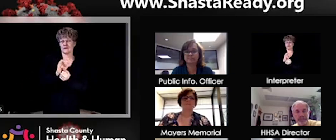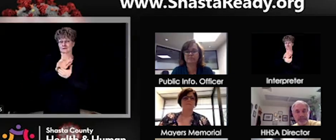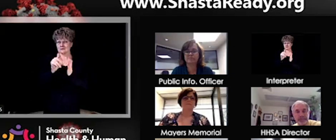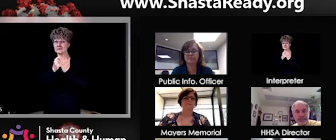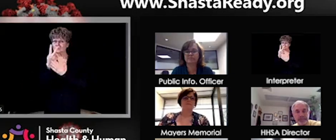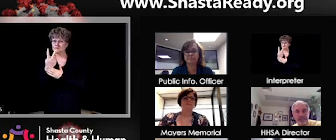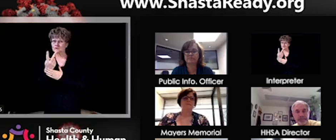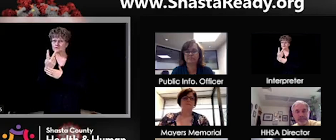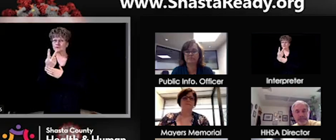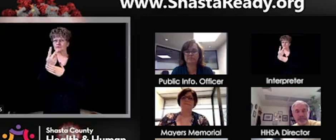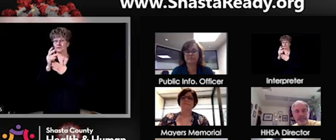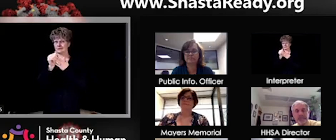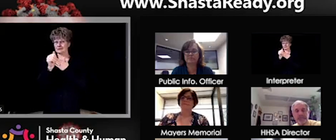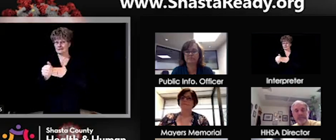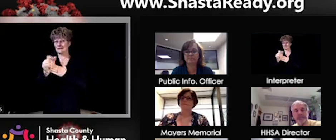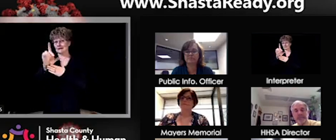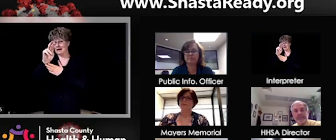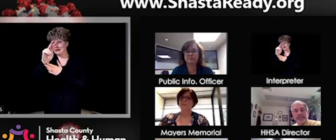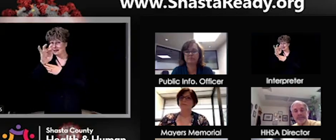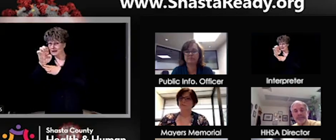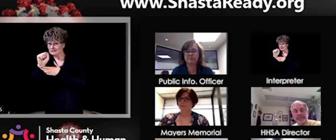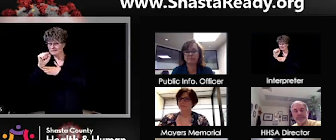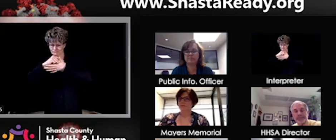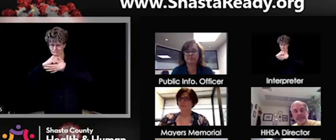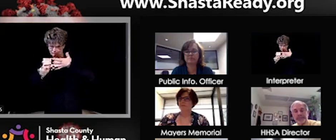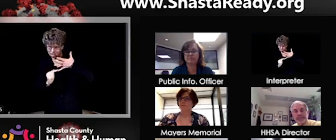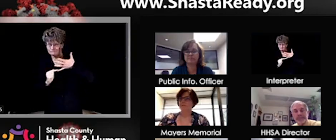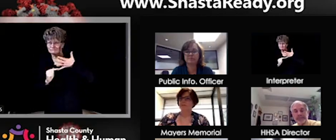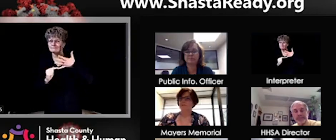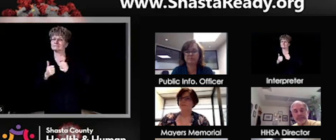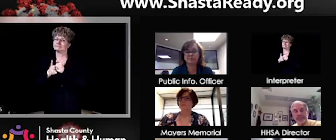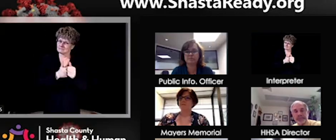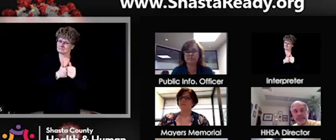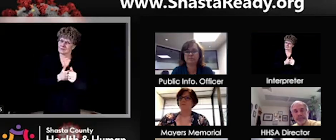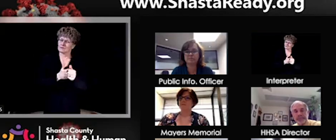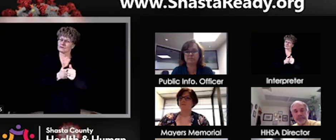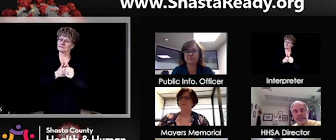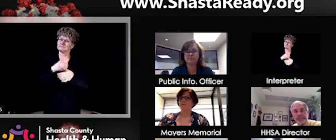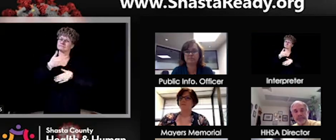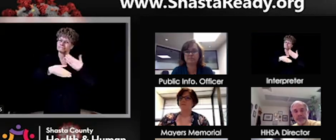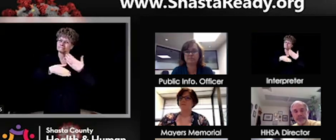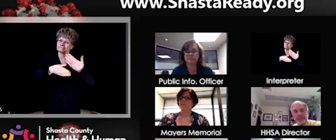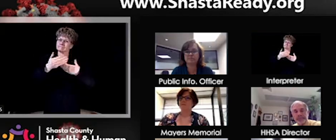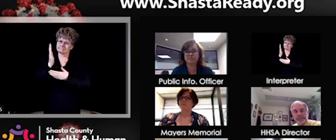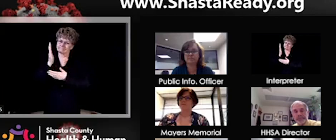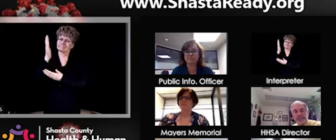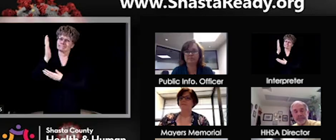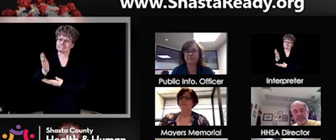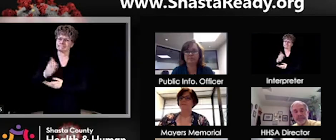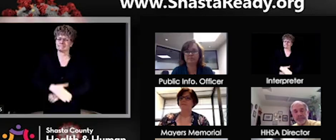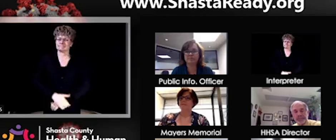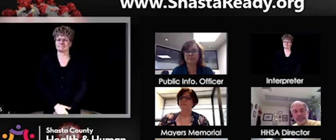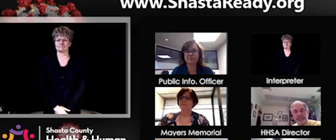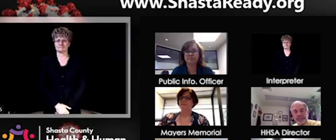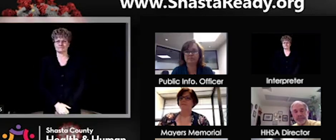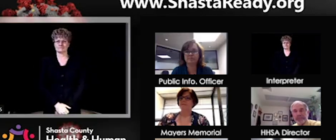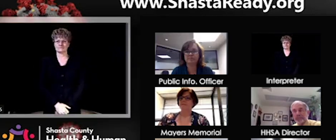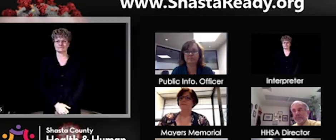suggest when you're out and about and experiencing these venues that are now open, that you